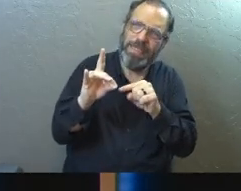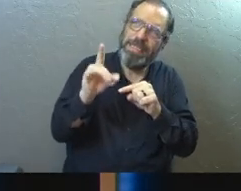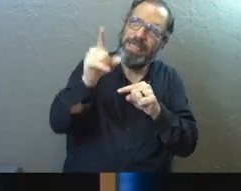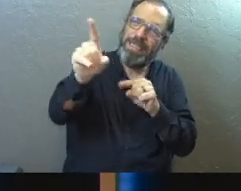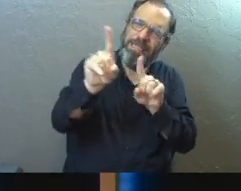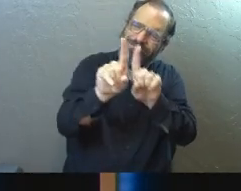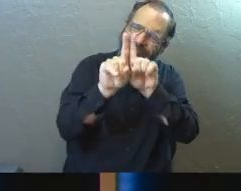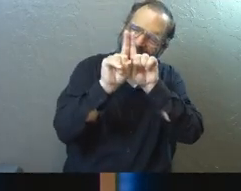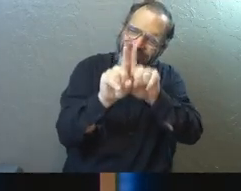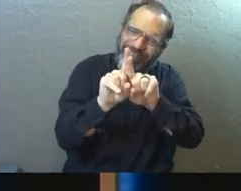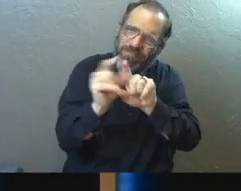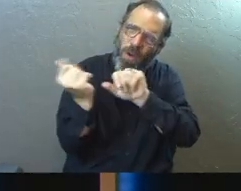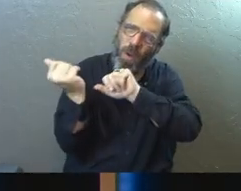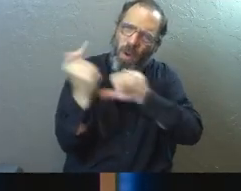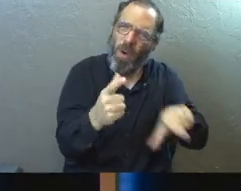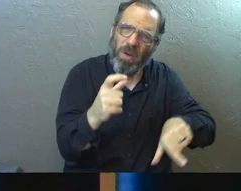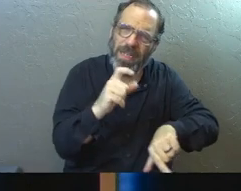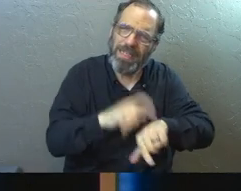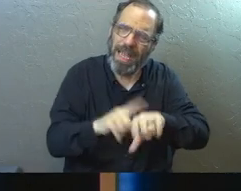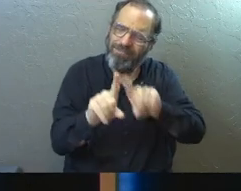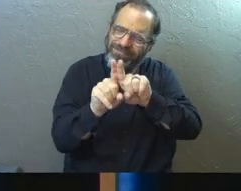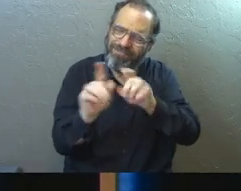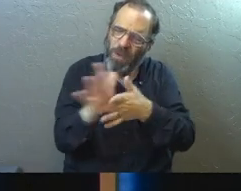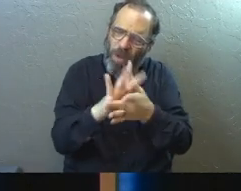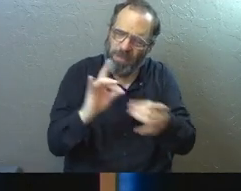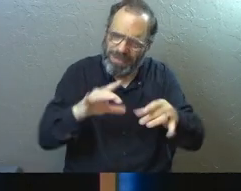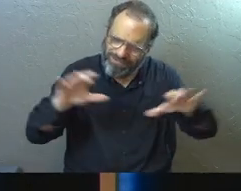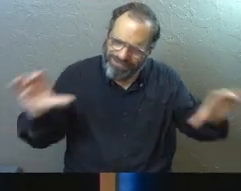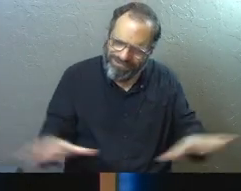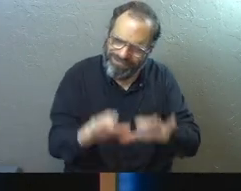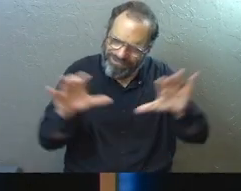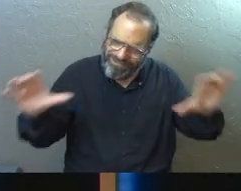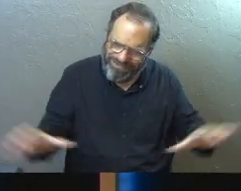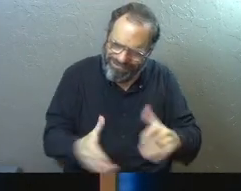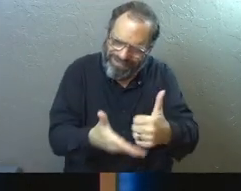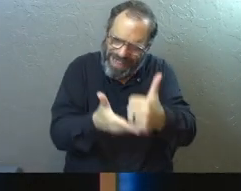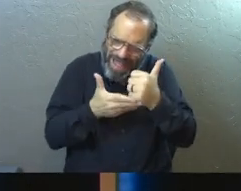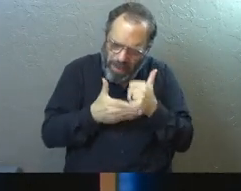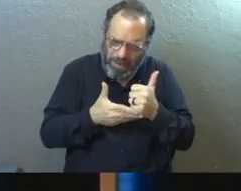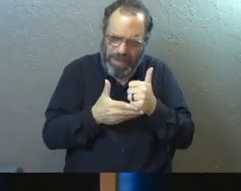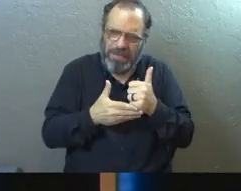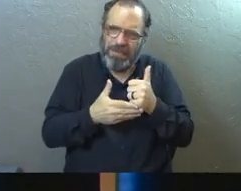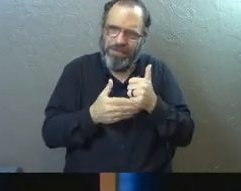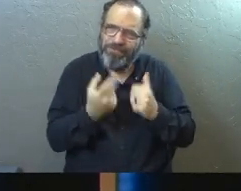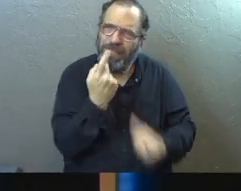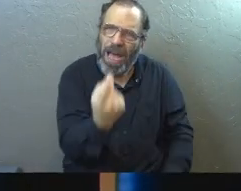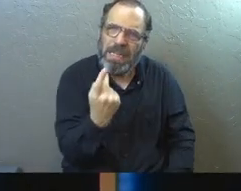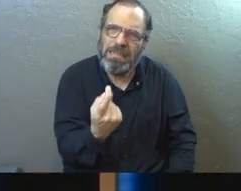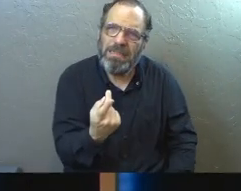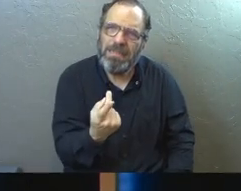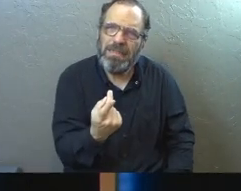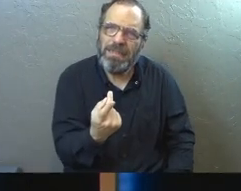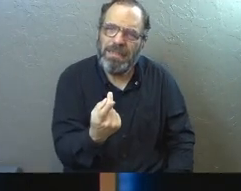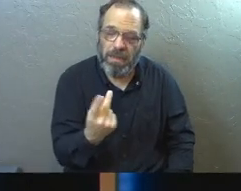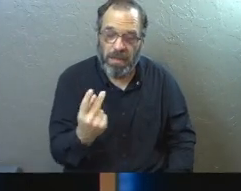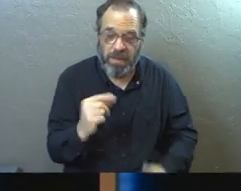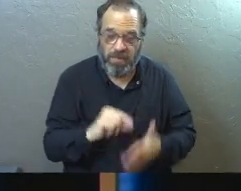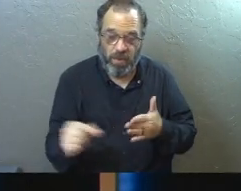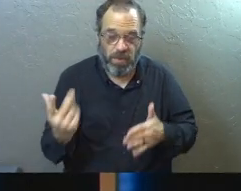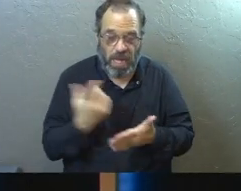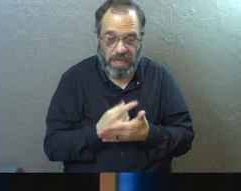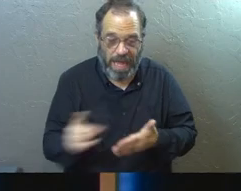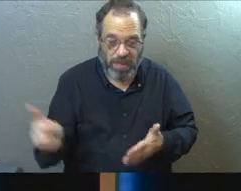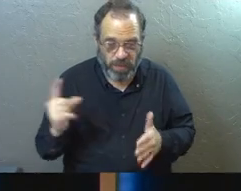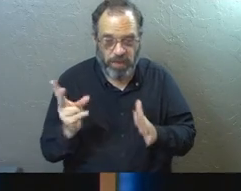us all the time. We need the Holy Spirit in our life active and working and helping us. We read this verse